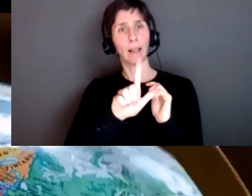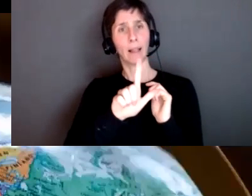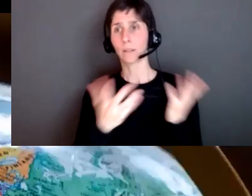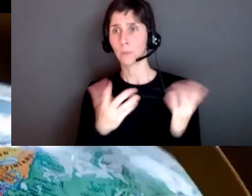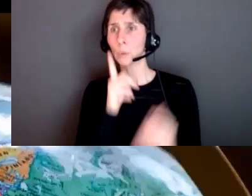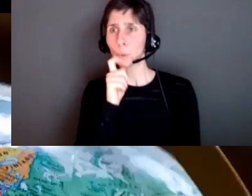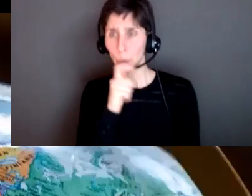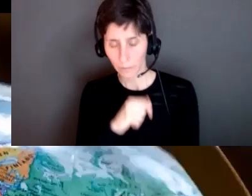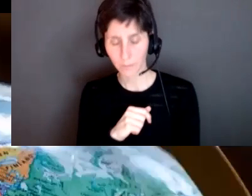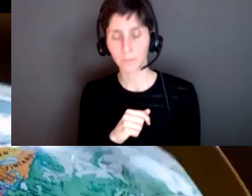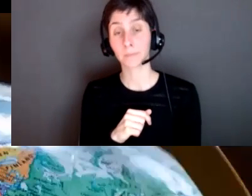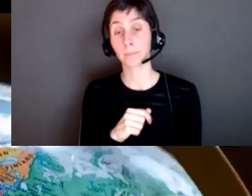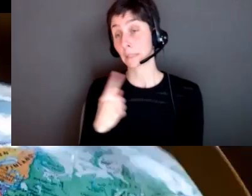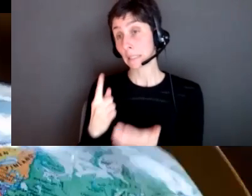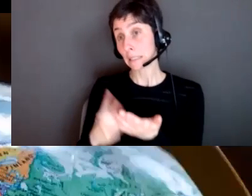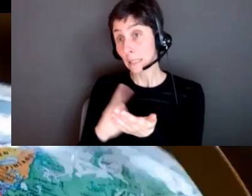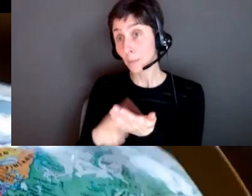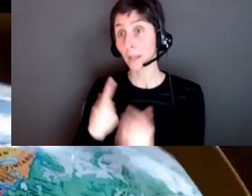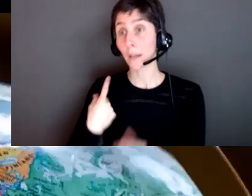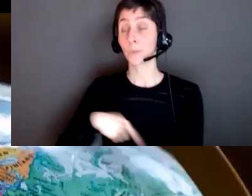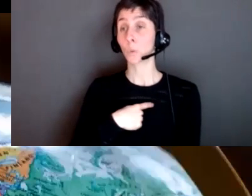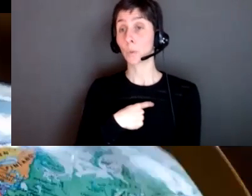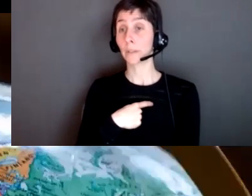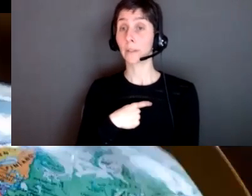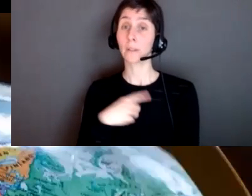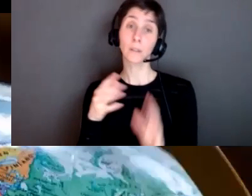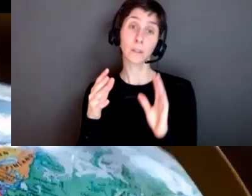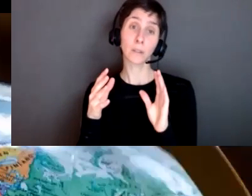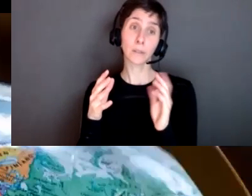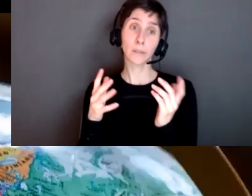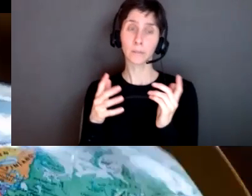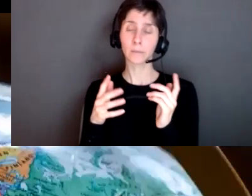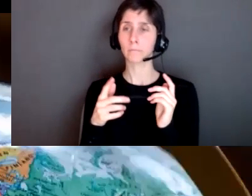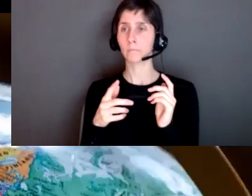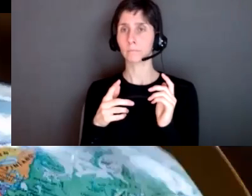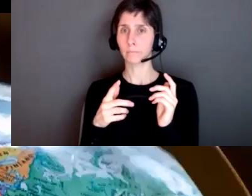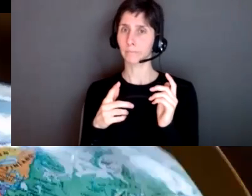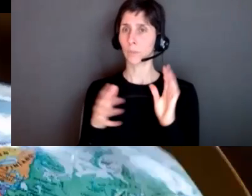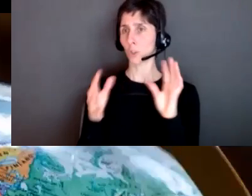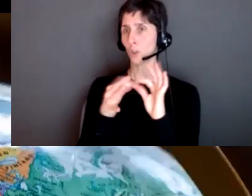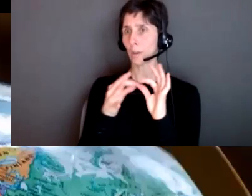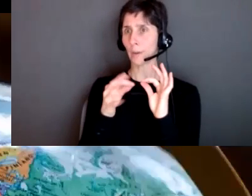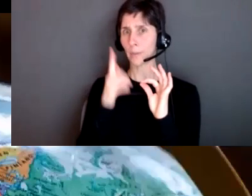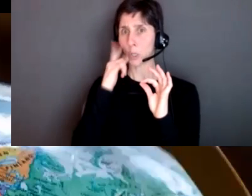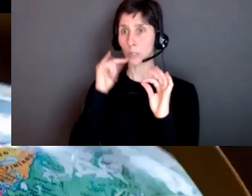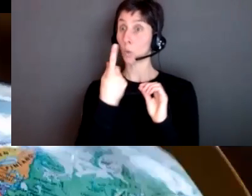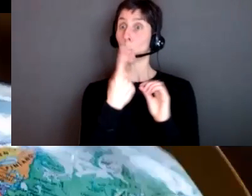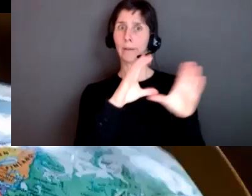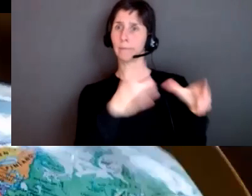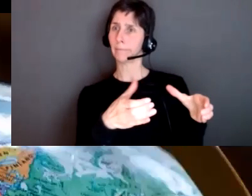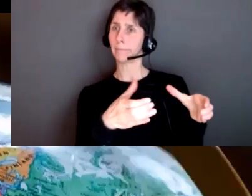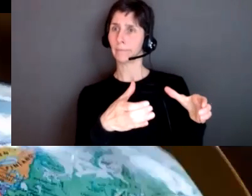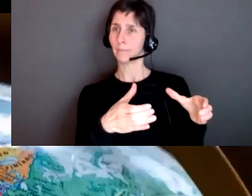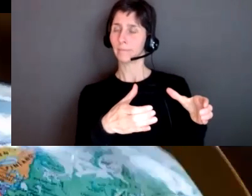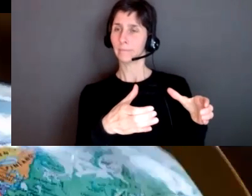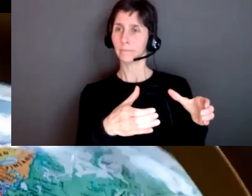because sometimes we talk about them like it was just this one category and we tend to put